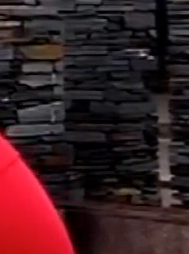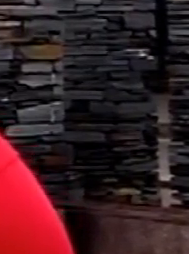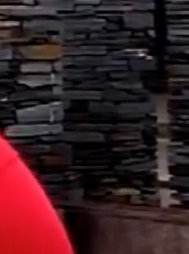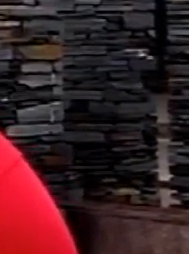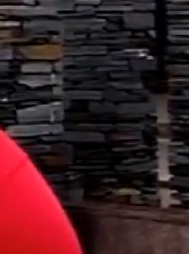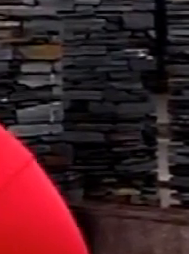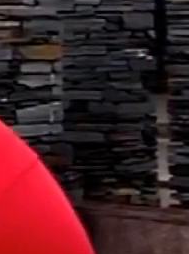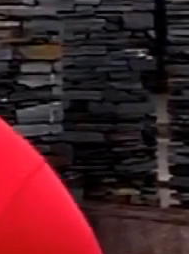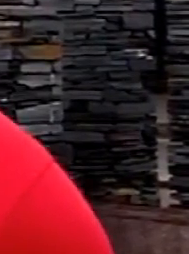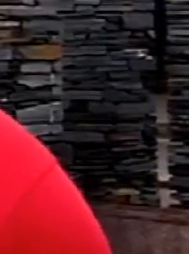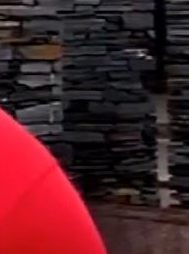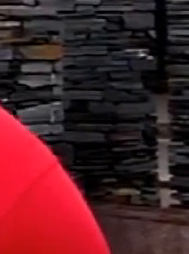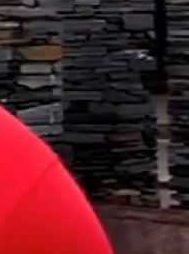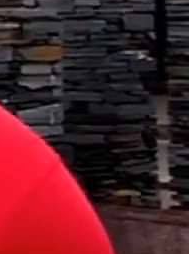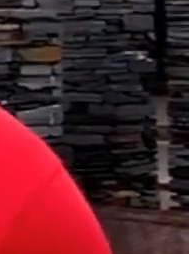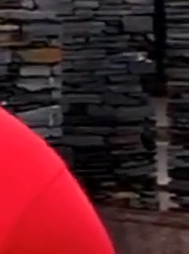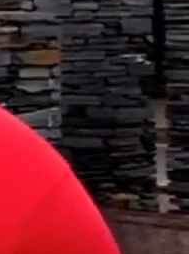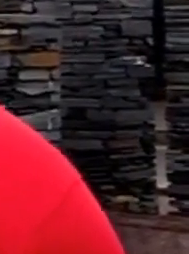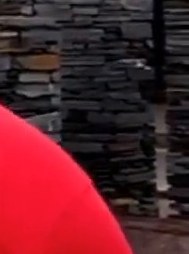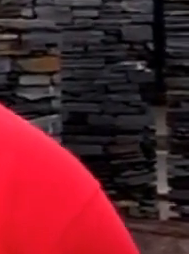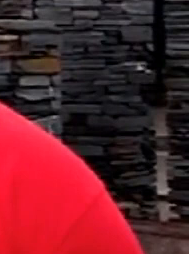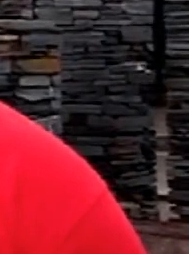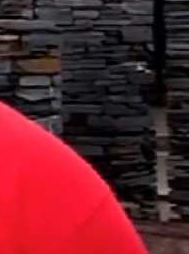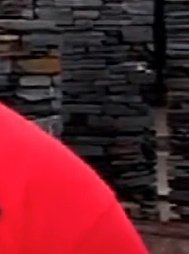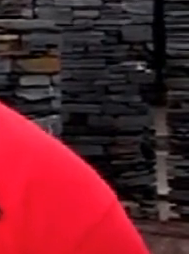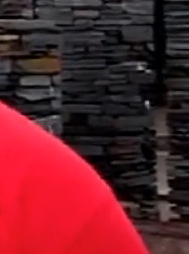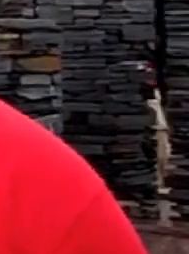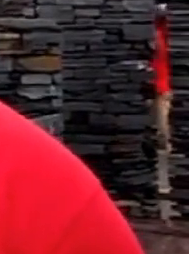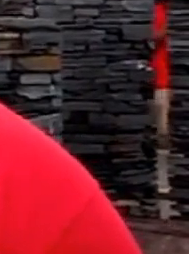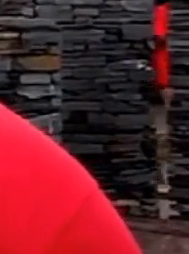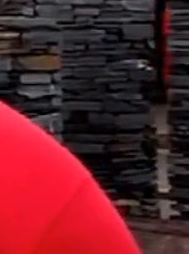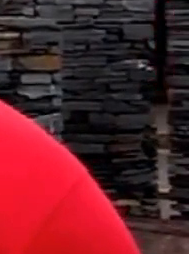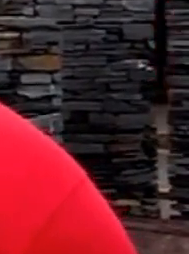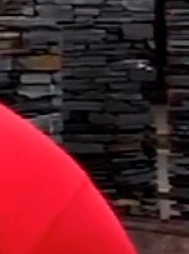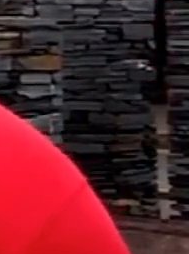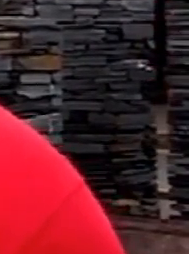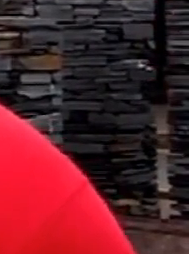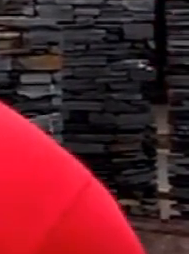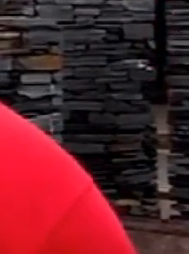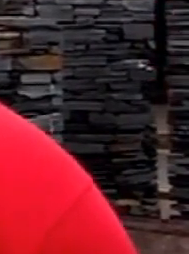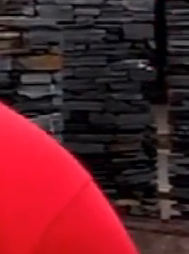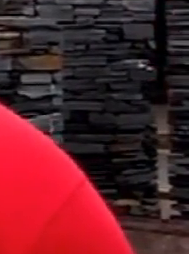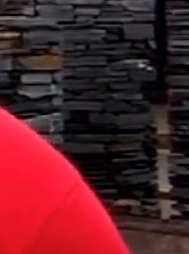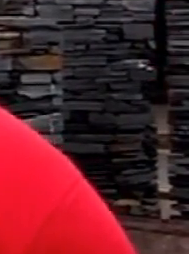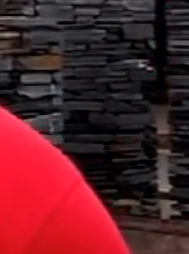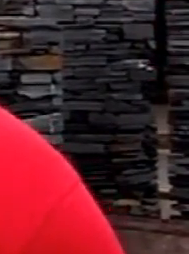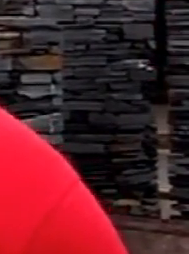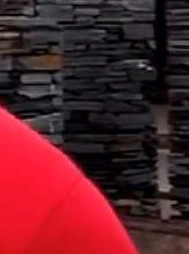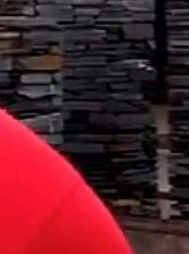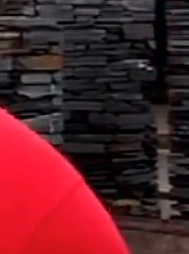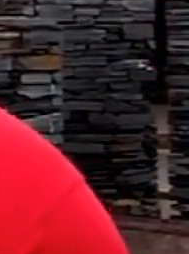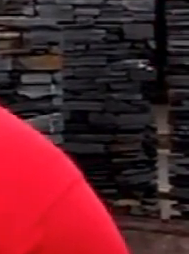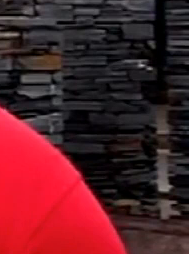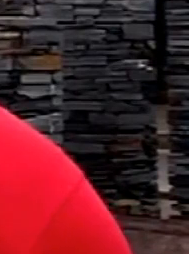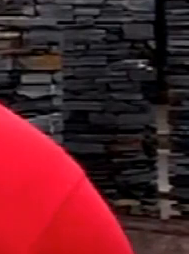report by the JSC. No, but he must know that he's a democratic elected president. He's not a supreme ruler. This is not his private property. He